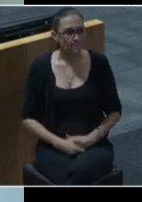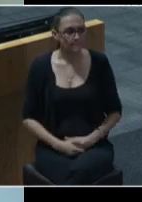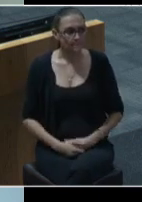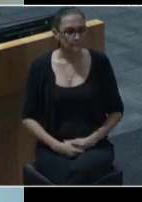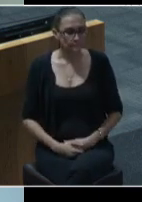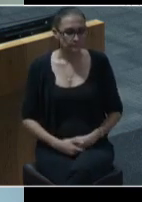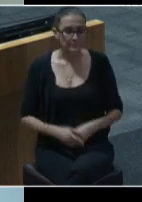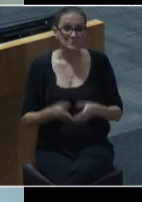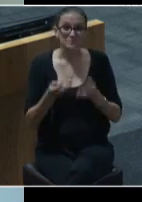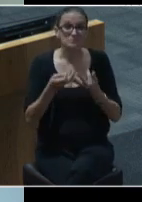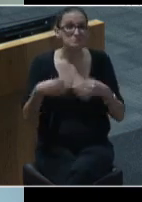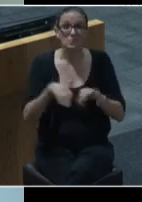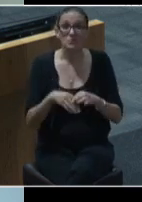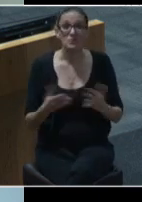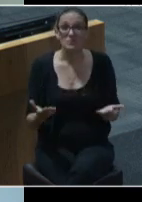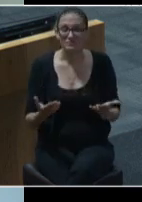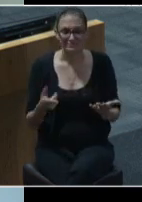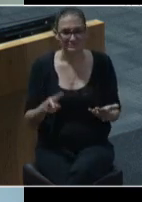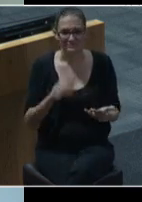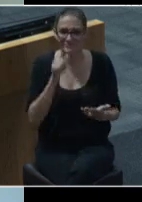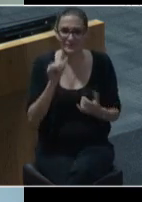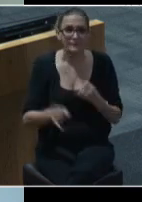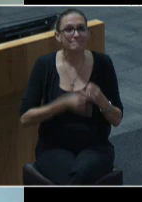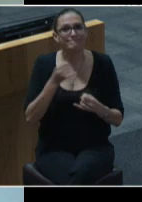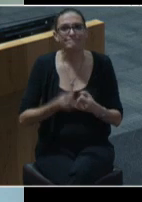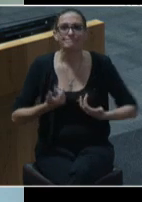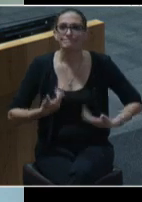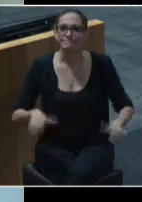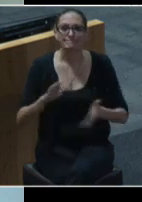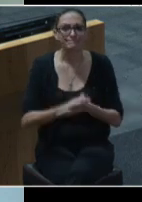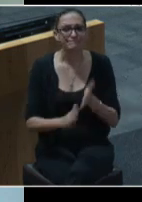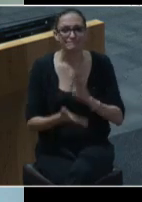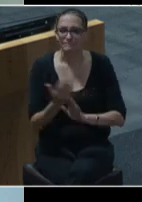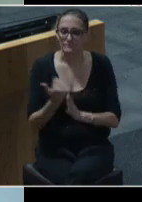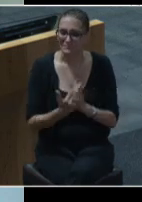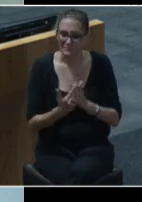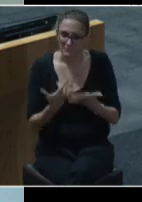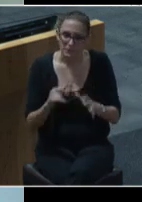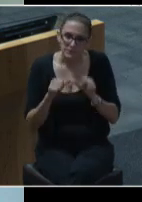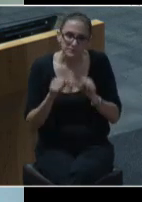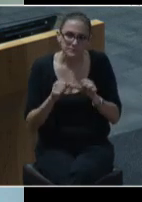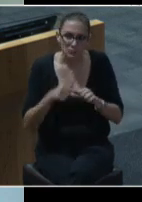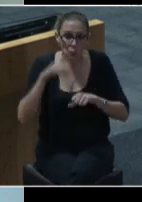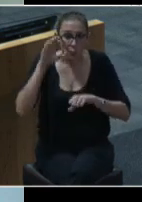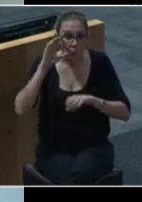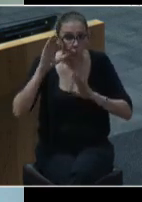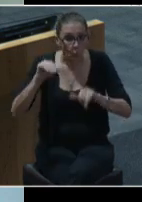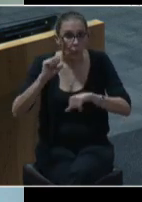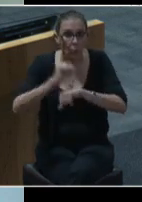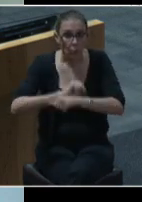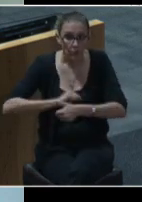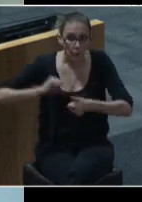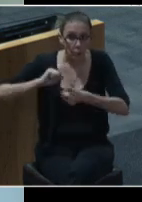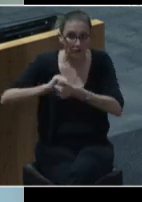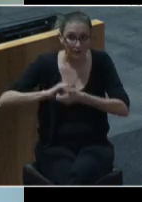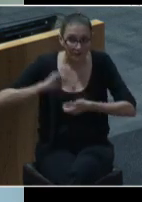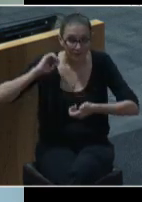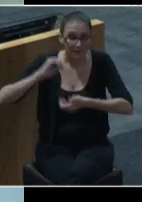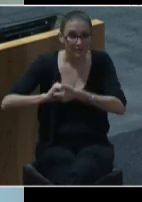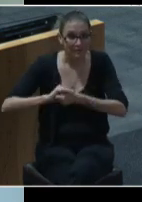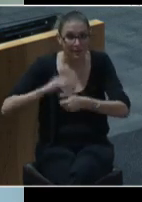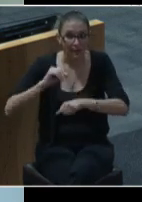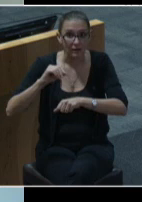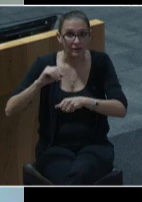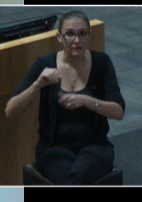Importantly, however, this is neither a final nor an exhaustive list, as we hope to work with and hear from community and